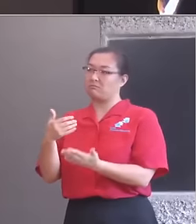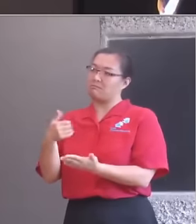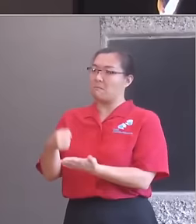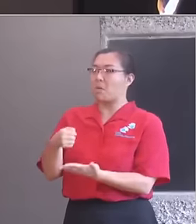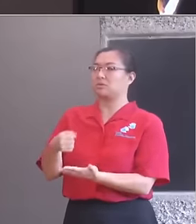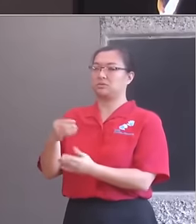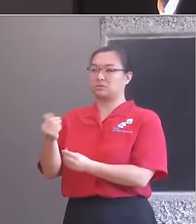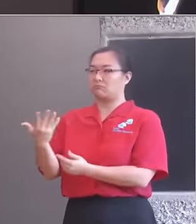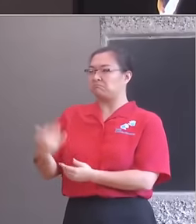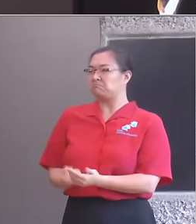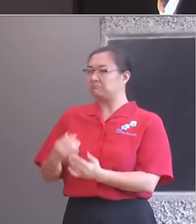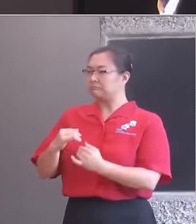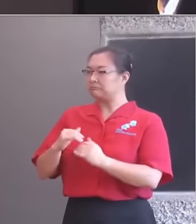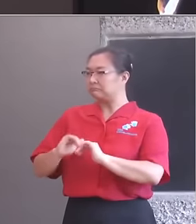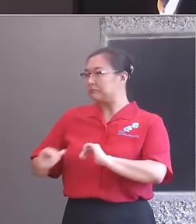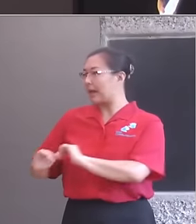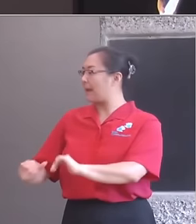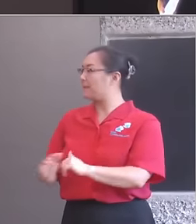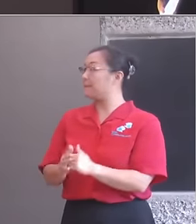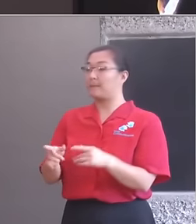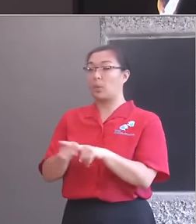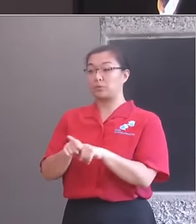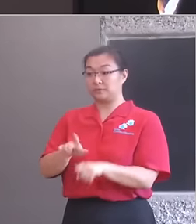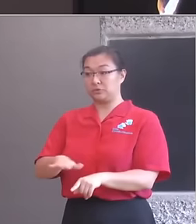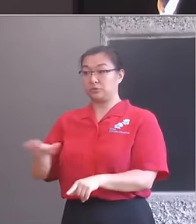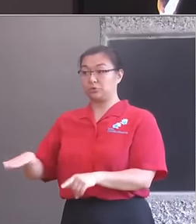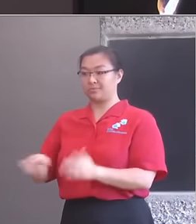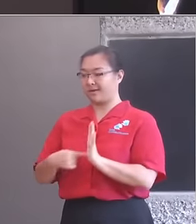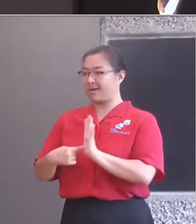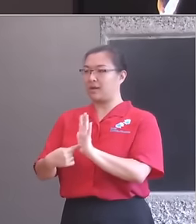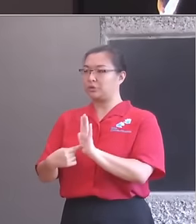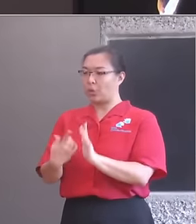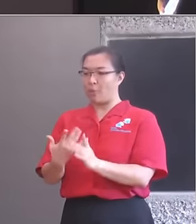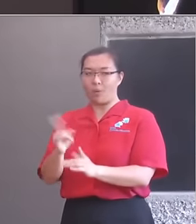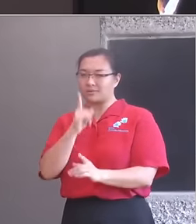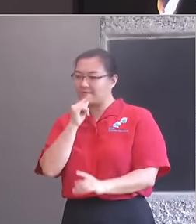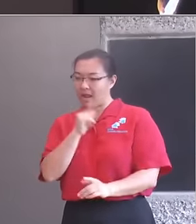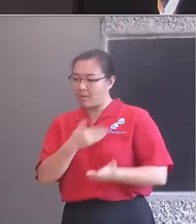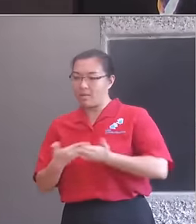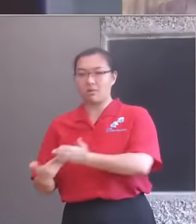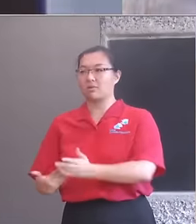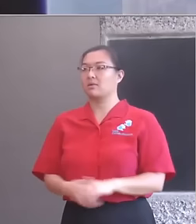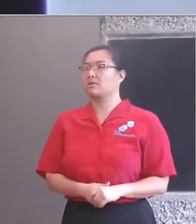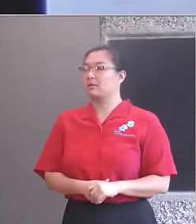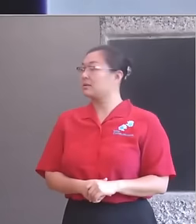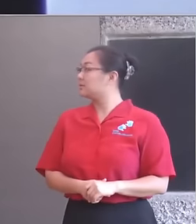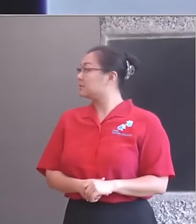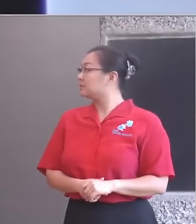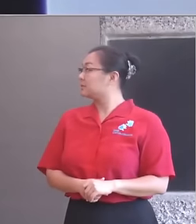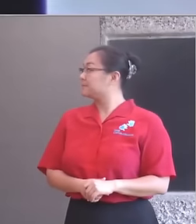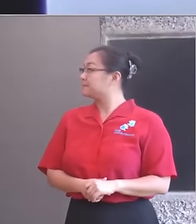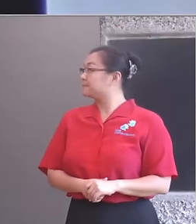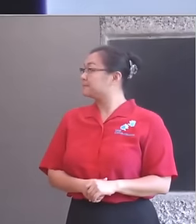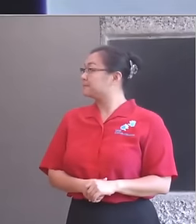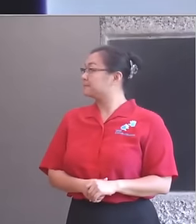people and for their teachers, parents and carers, about what is available. In summary, the recommendations were for an